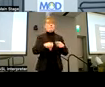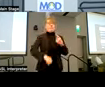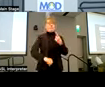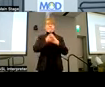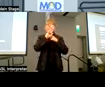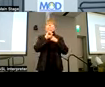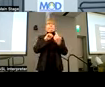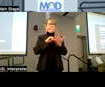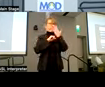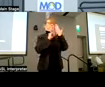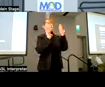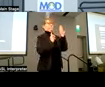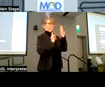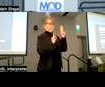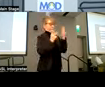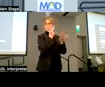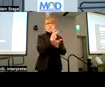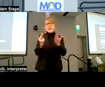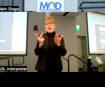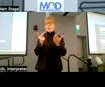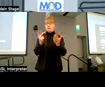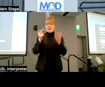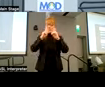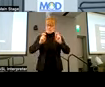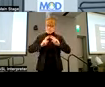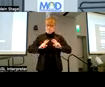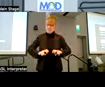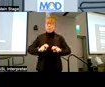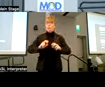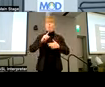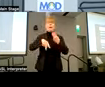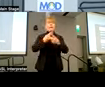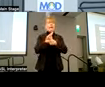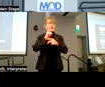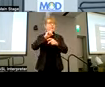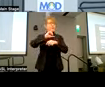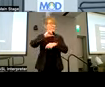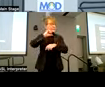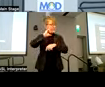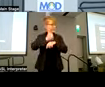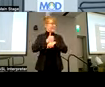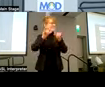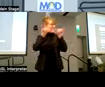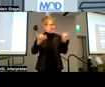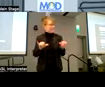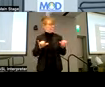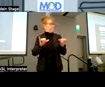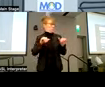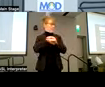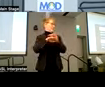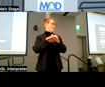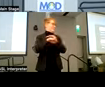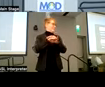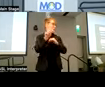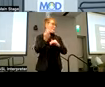to put in place? If we really do have accessibility at our core. Now I'll tell you another reason why I'm kind of shaking in my boots and excited to be here.